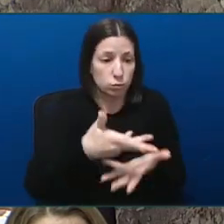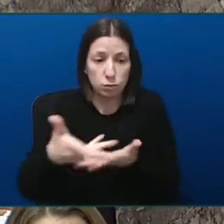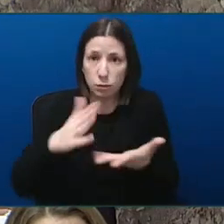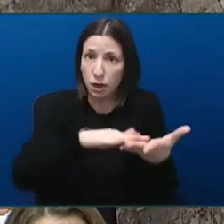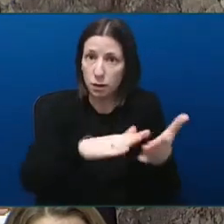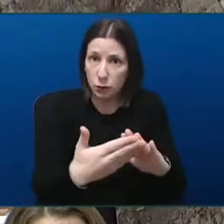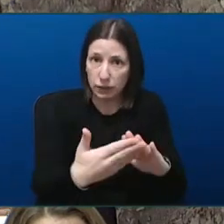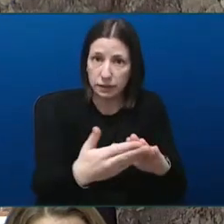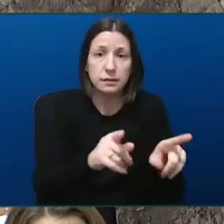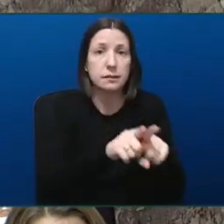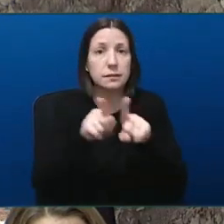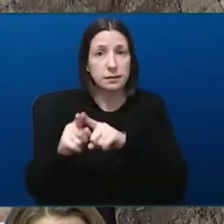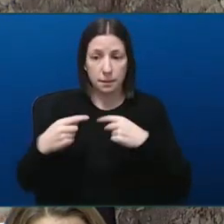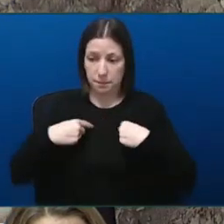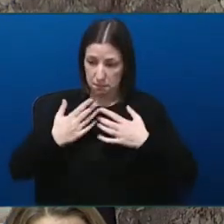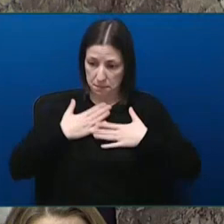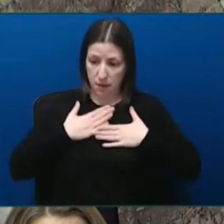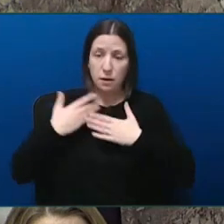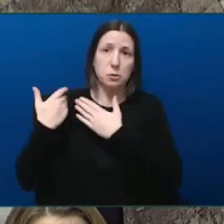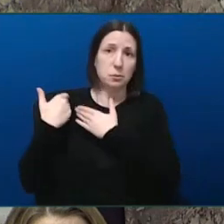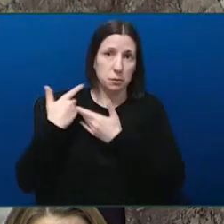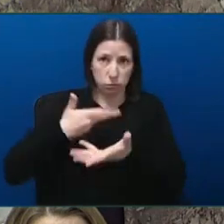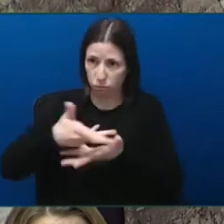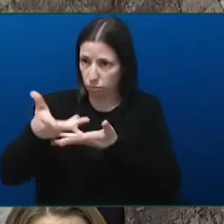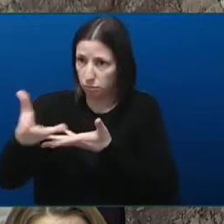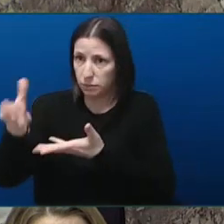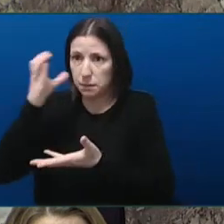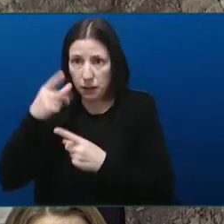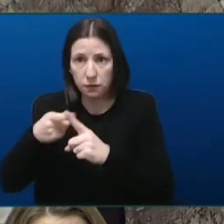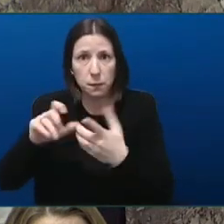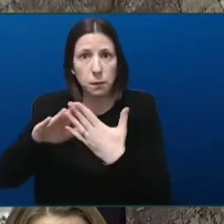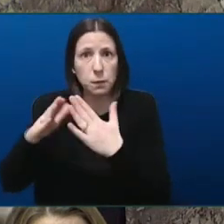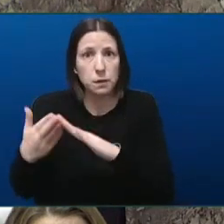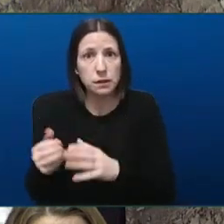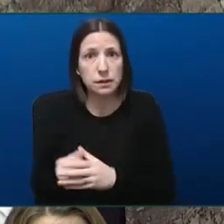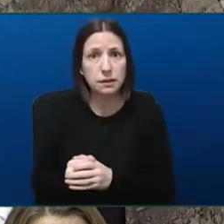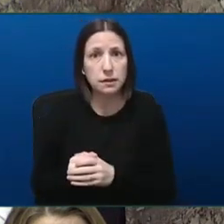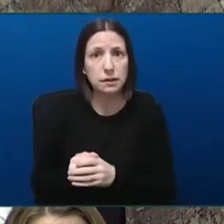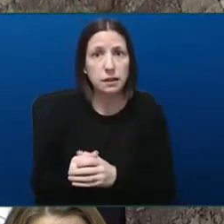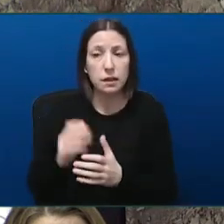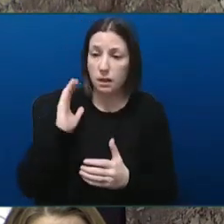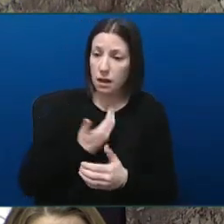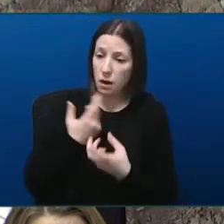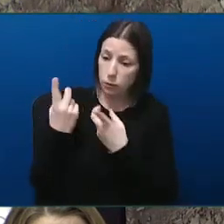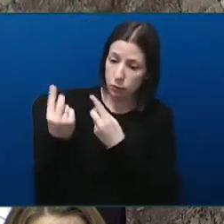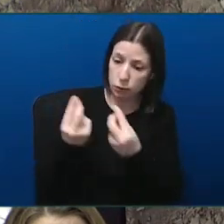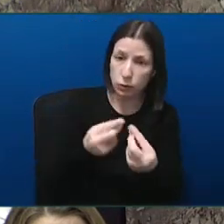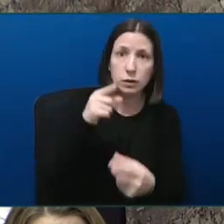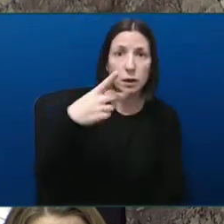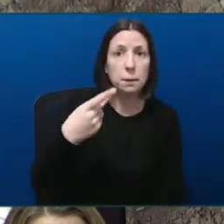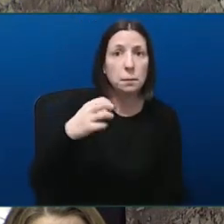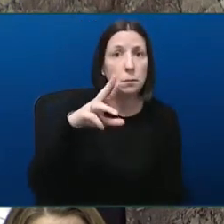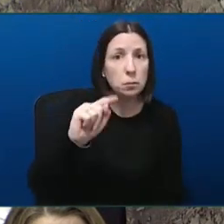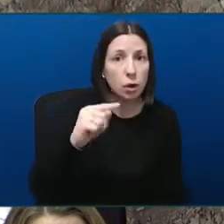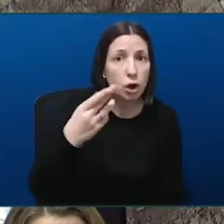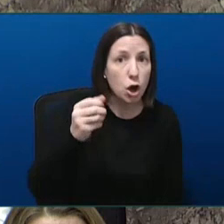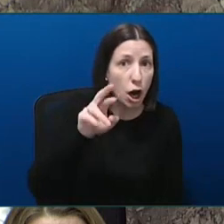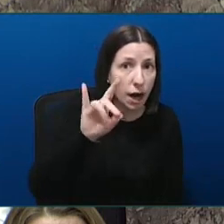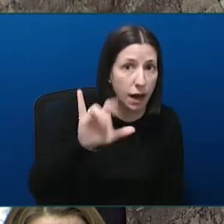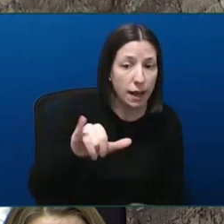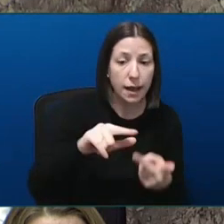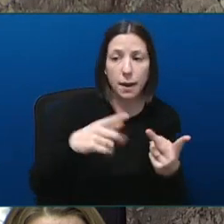and will continue to do that. The actions that we took, Honourable Speaker, in Port Hardee and in Port McNeil and other communities, were